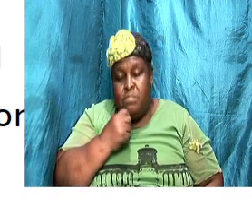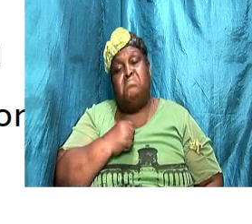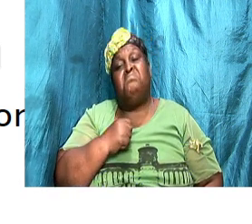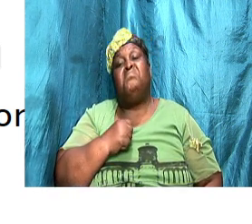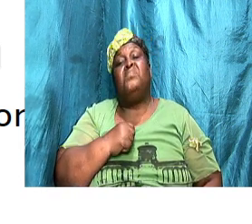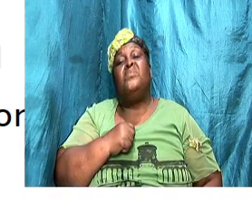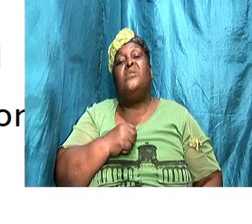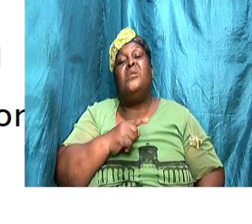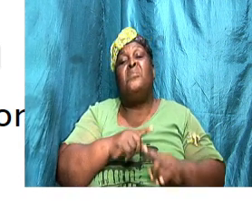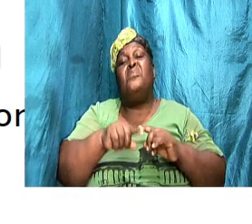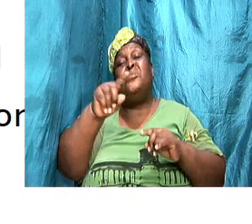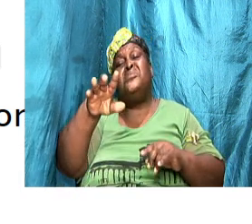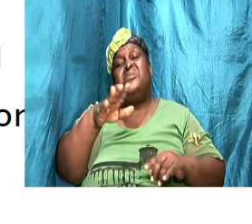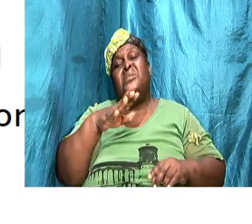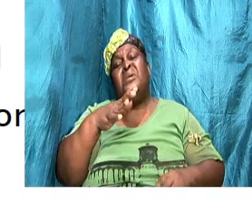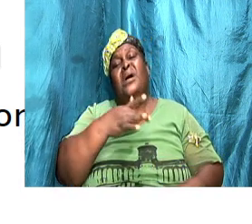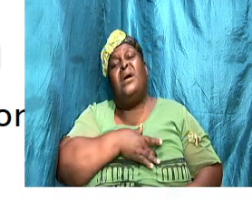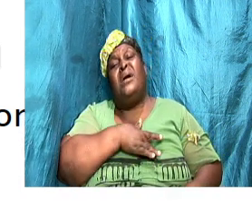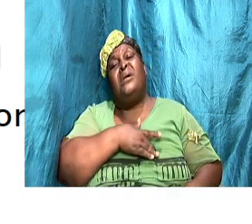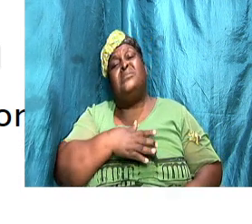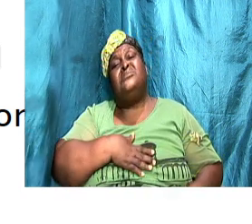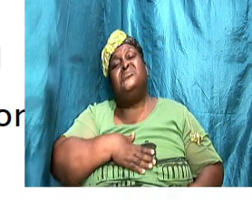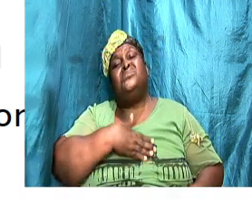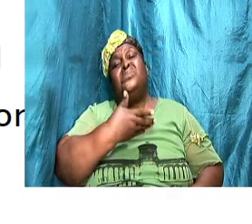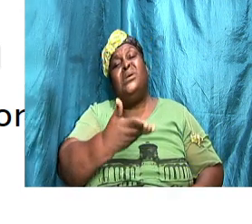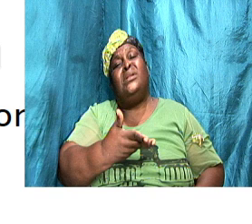but your heart is willing your heart is in it